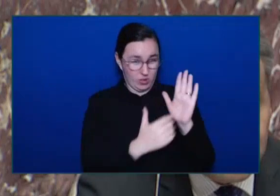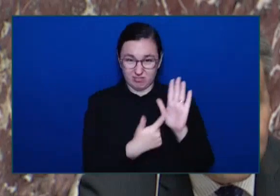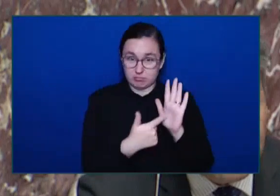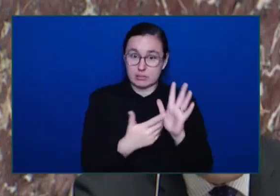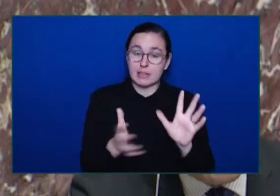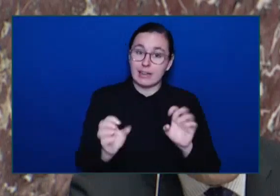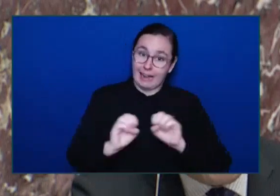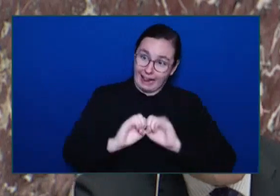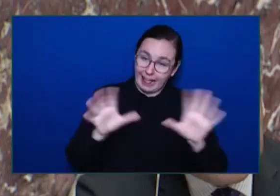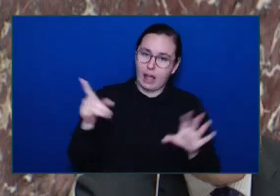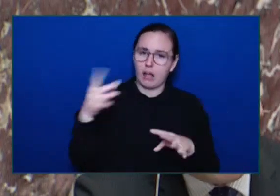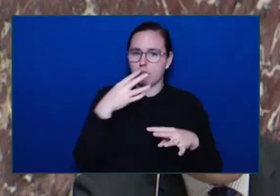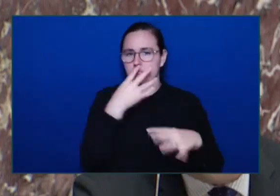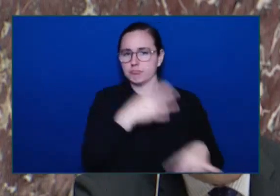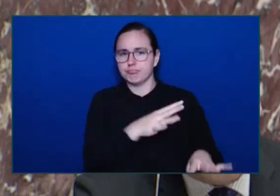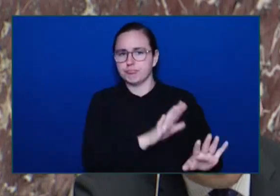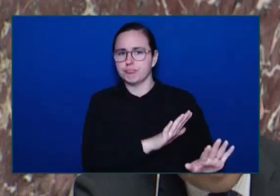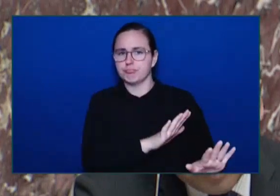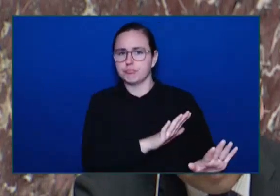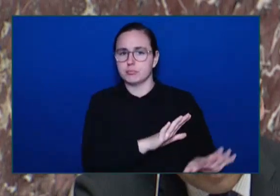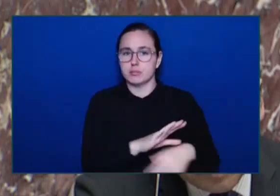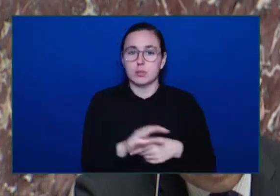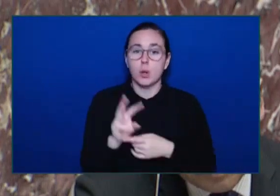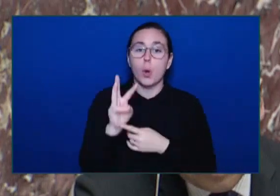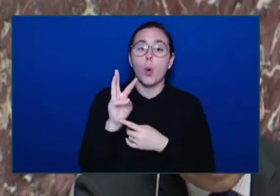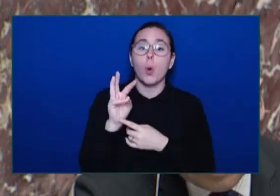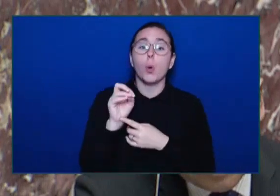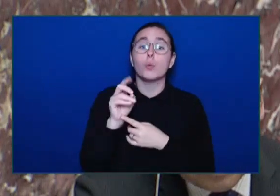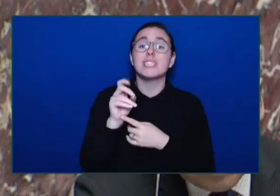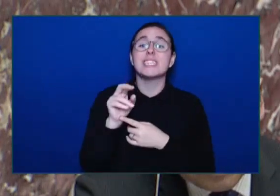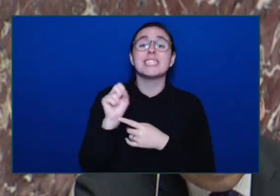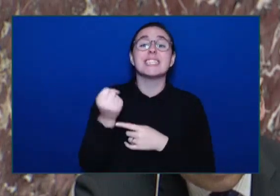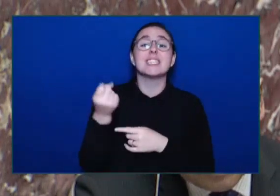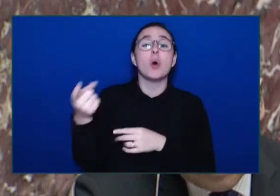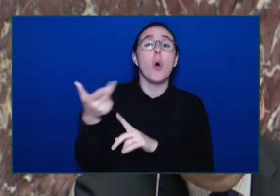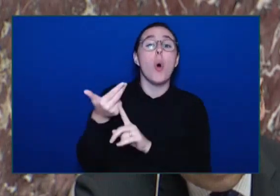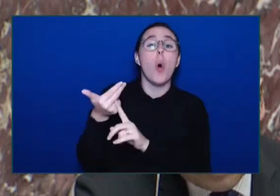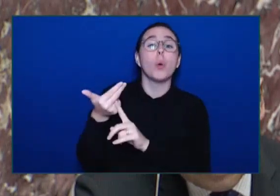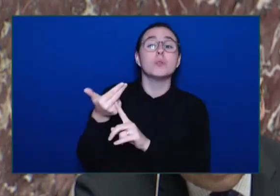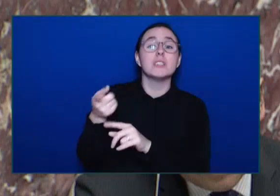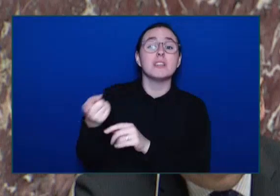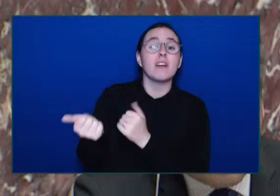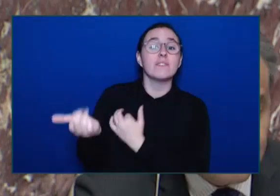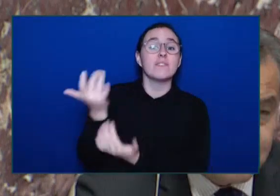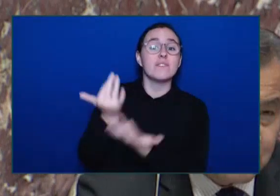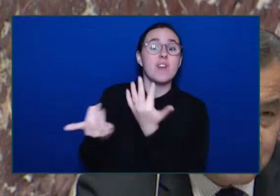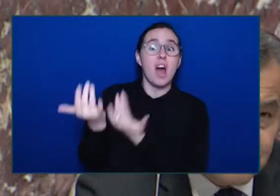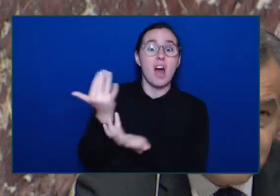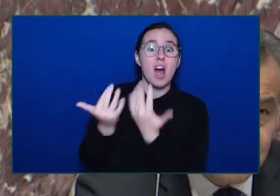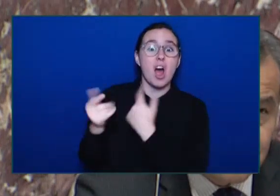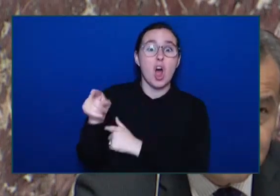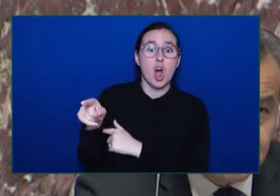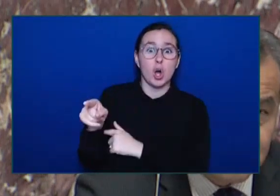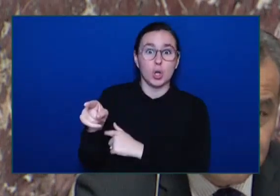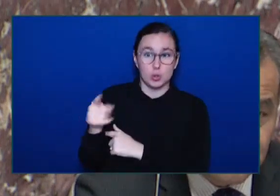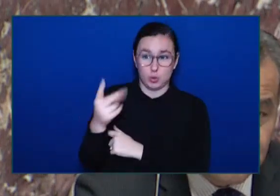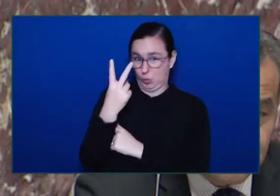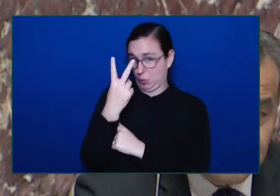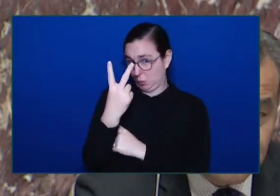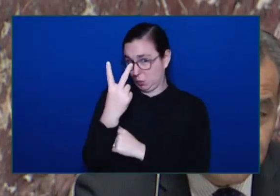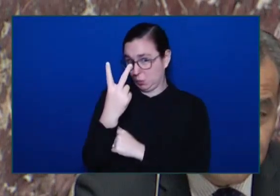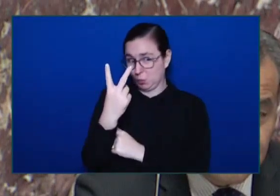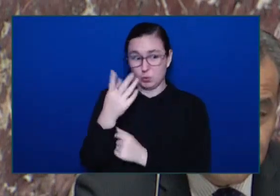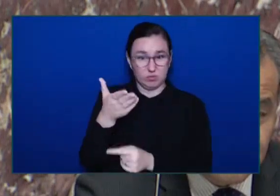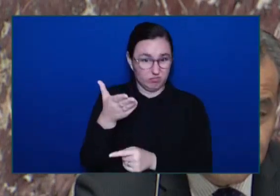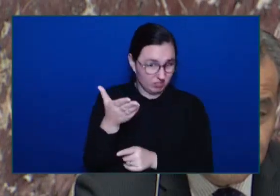There was a fatal fire That killed two people And displaced hundreds of others And that BDO